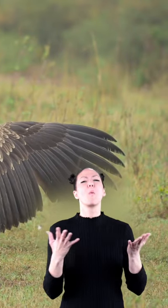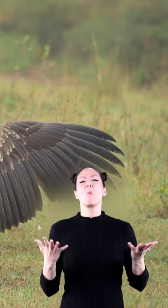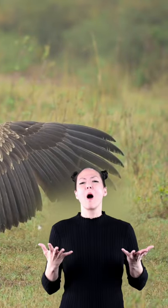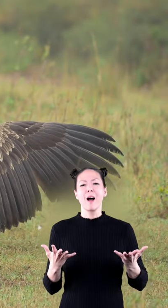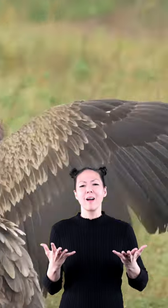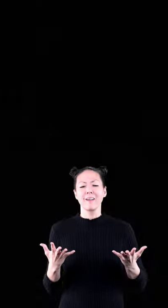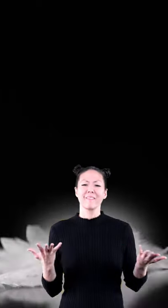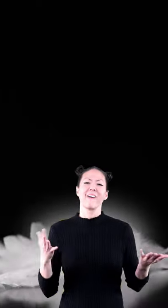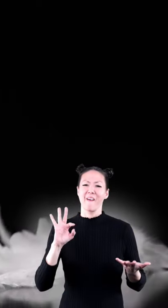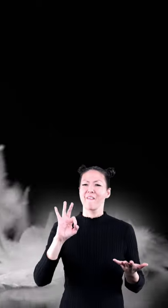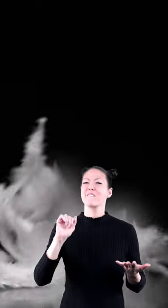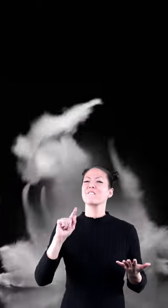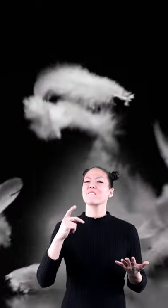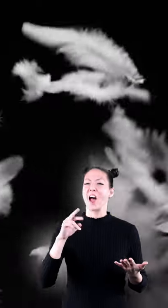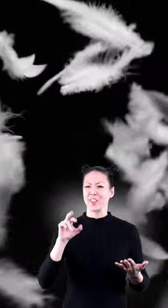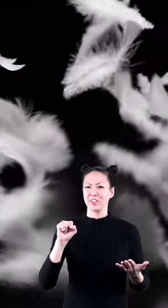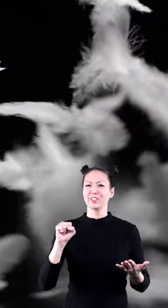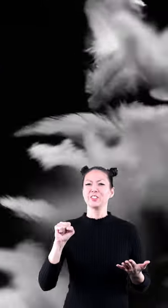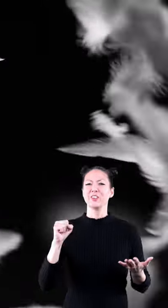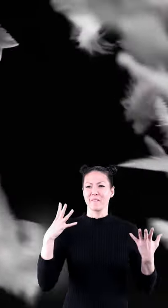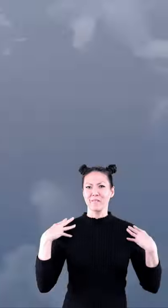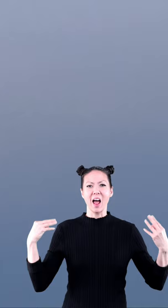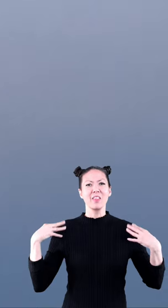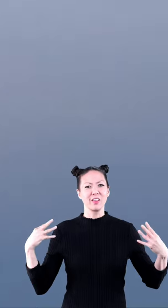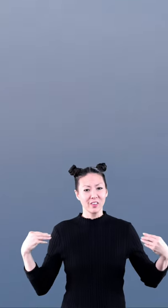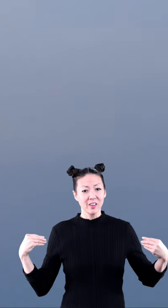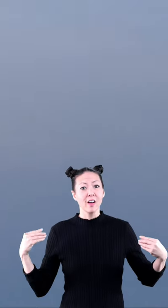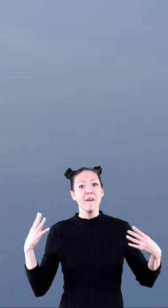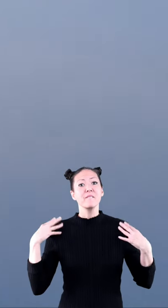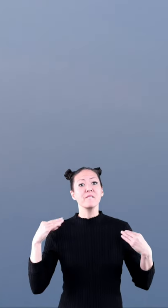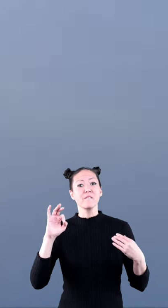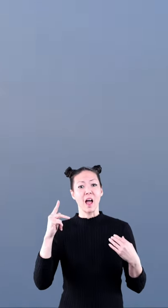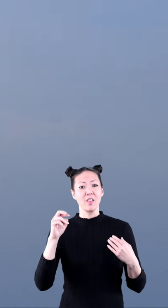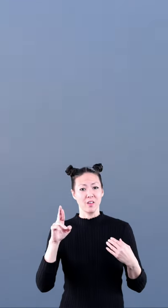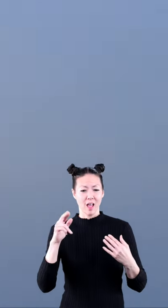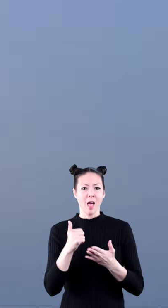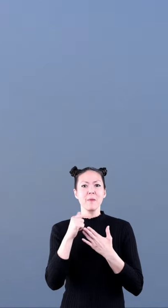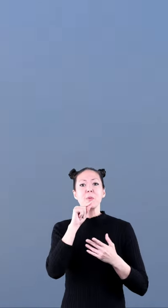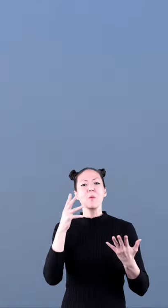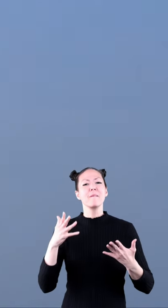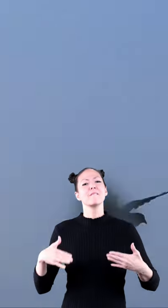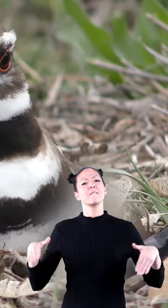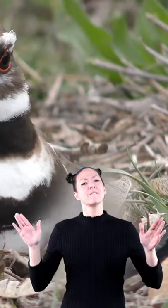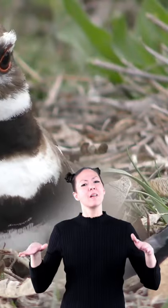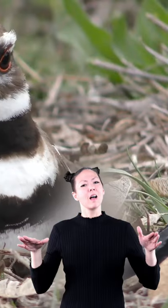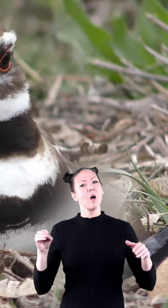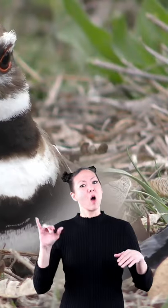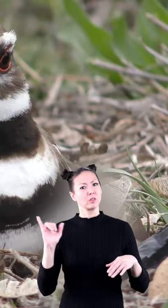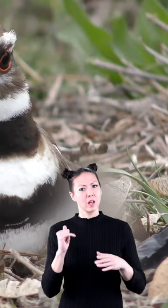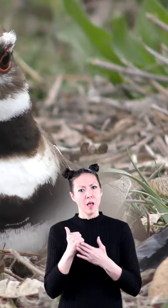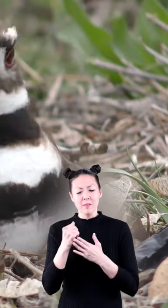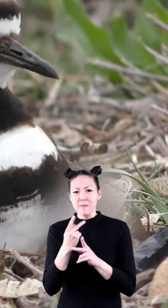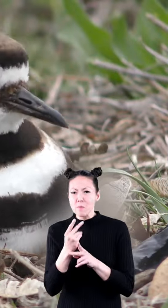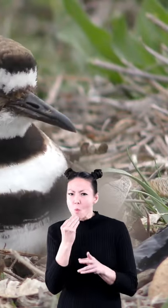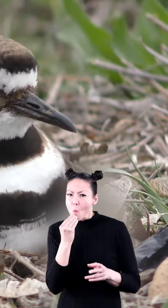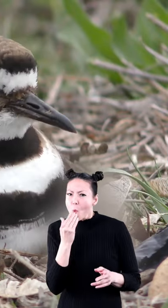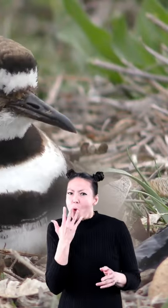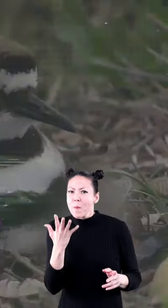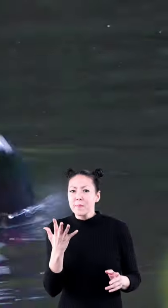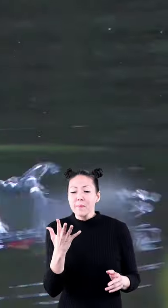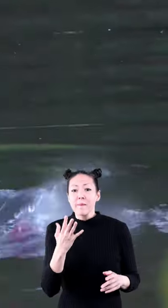common birds have feathers the feathers help most birds fly they also keep them warm